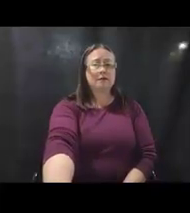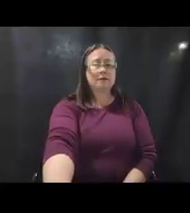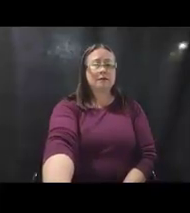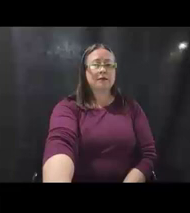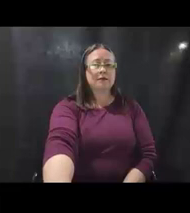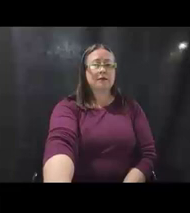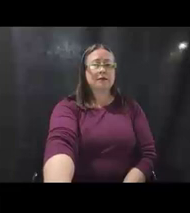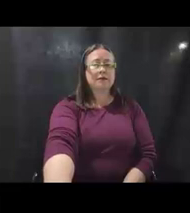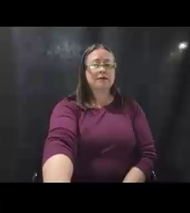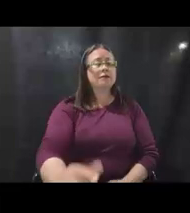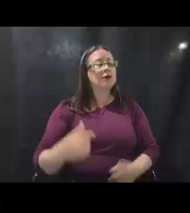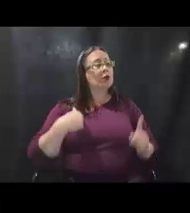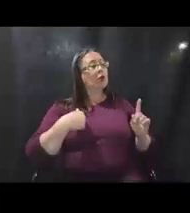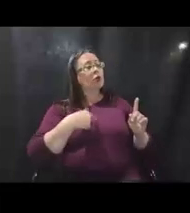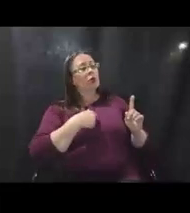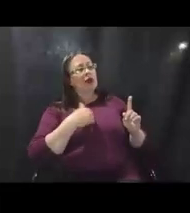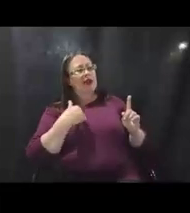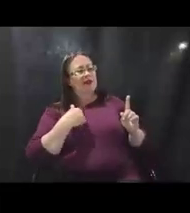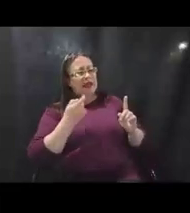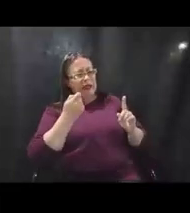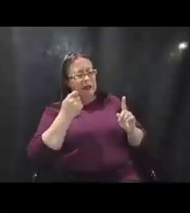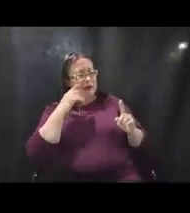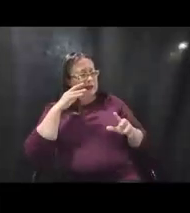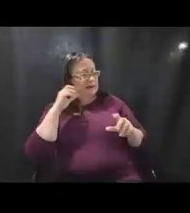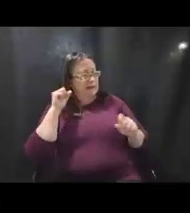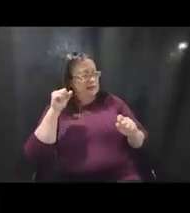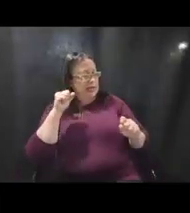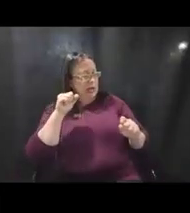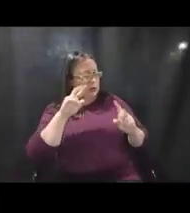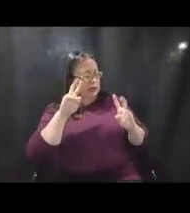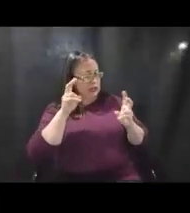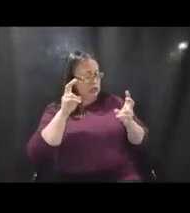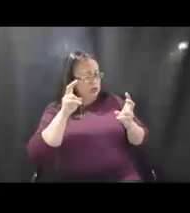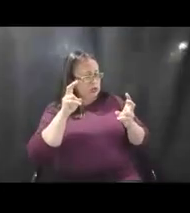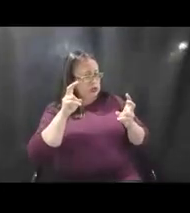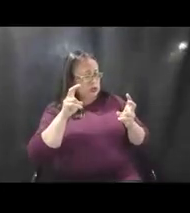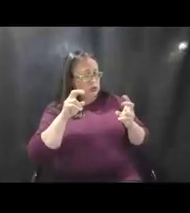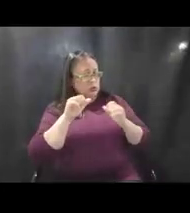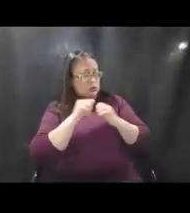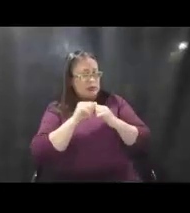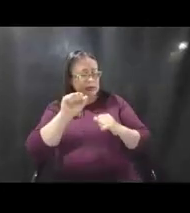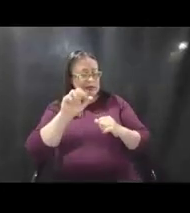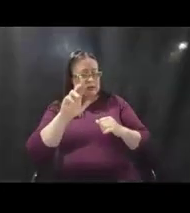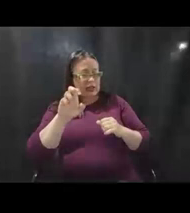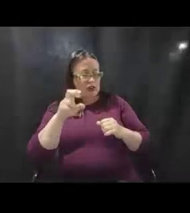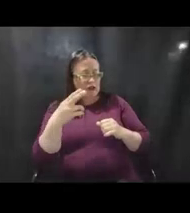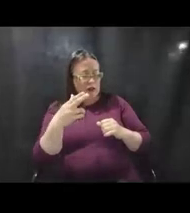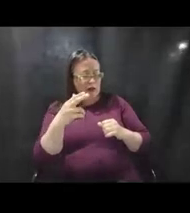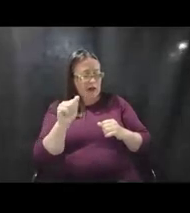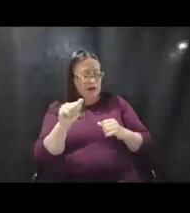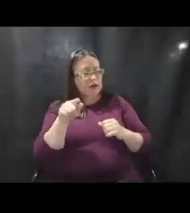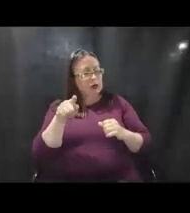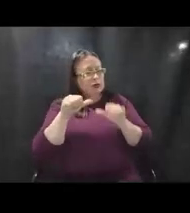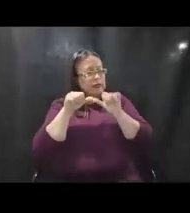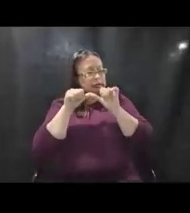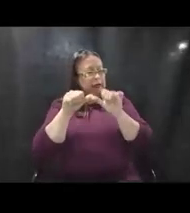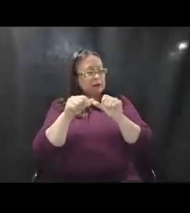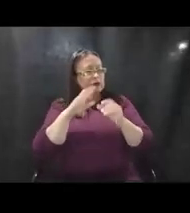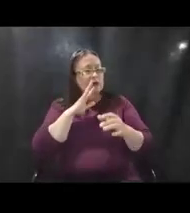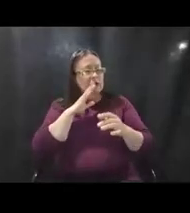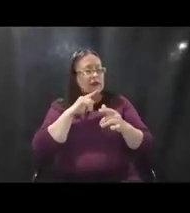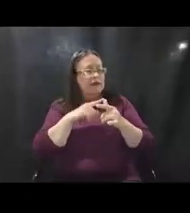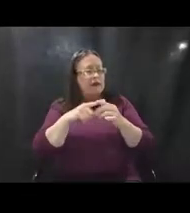We're having a little bit of a sound issue, uh, with Sarah. Sarah, if you can keep talking, hopefully it'll come back.